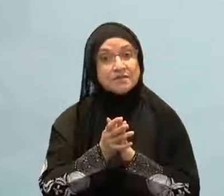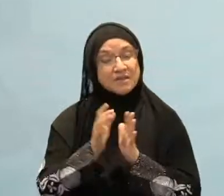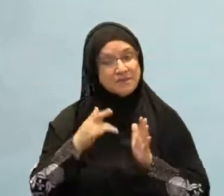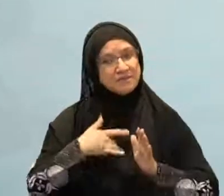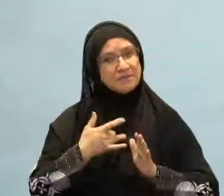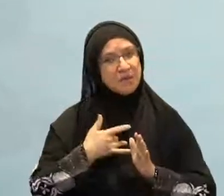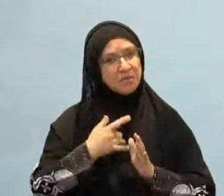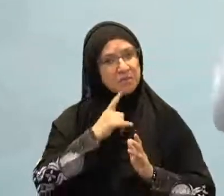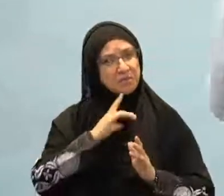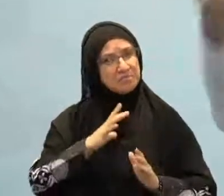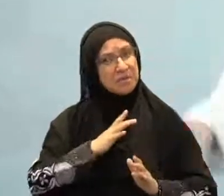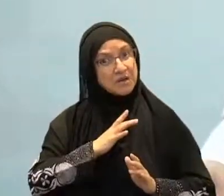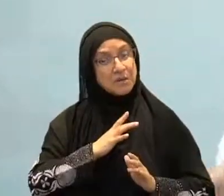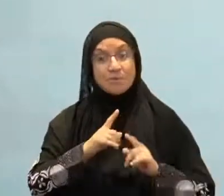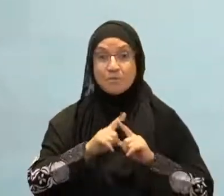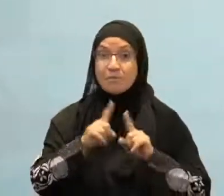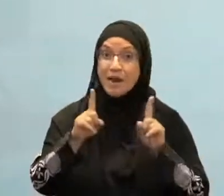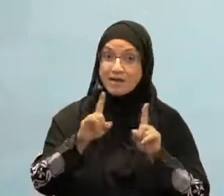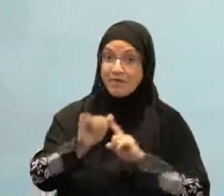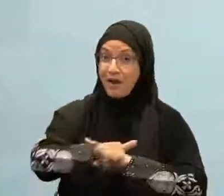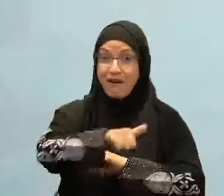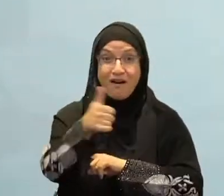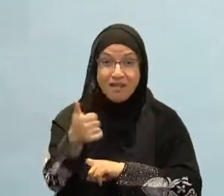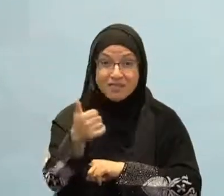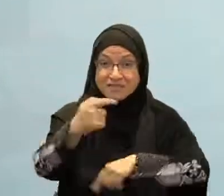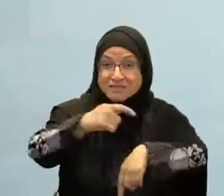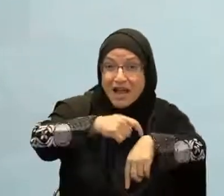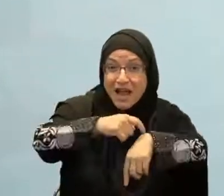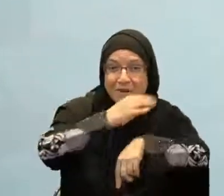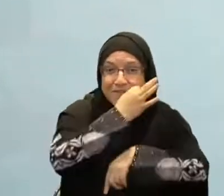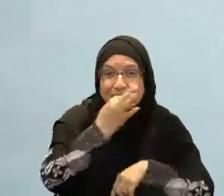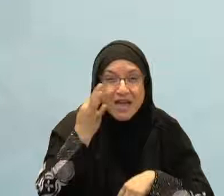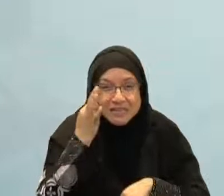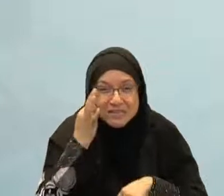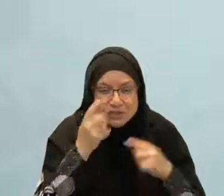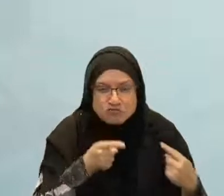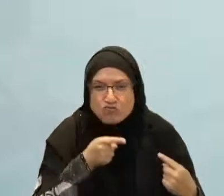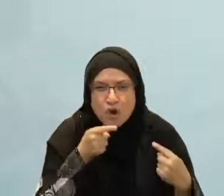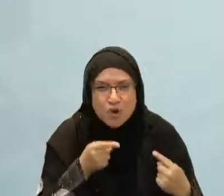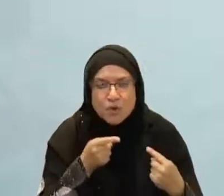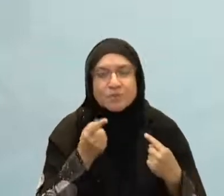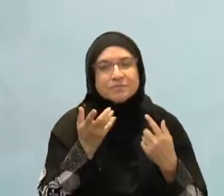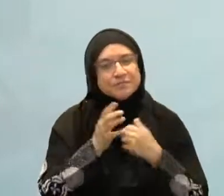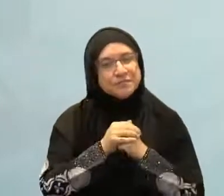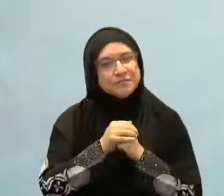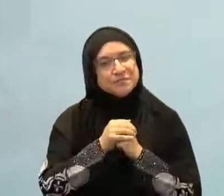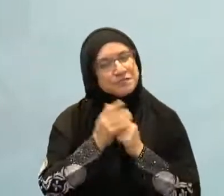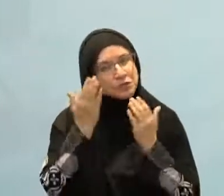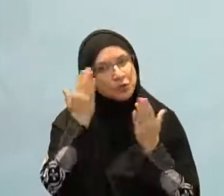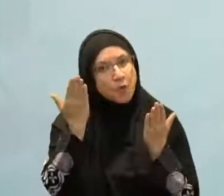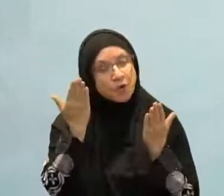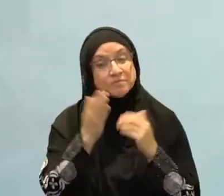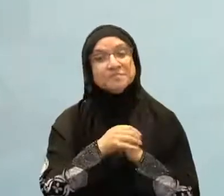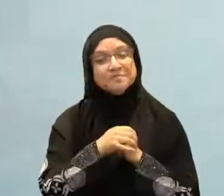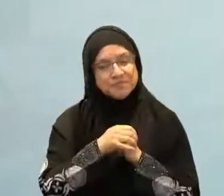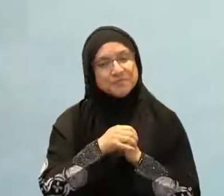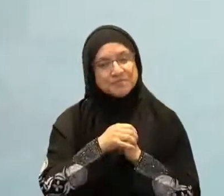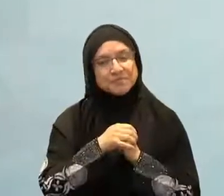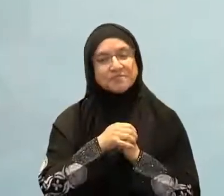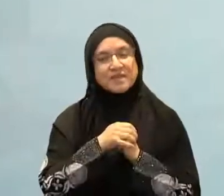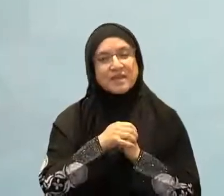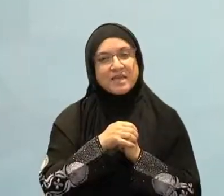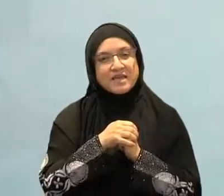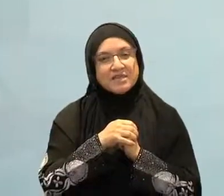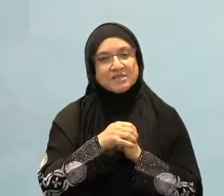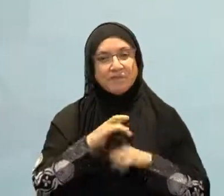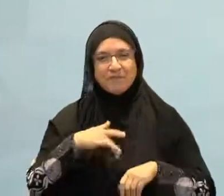the fasting of Ramadan, means for them to fulfill the other obligations. But just as people, you know, can fast Ramadan, but they can't